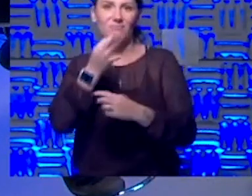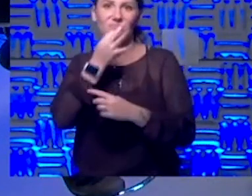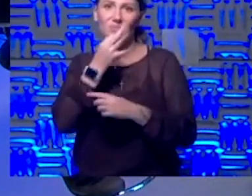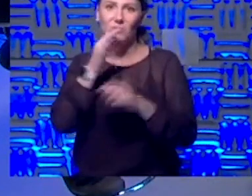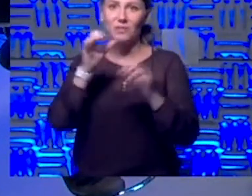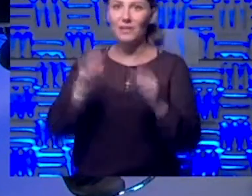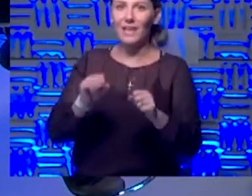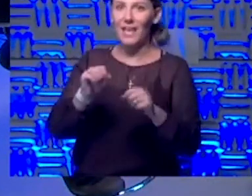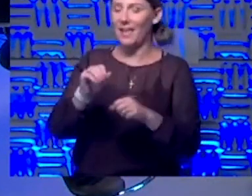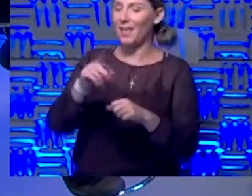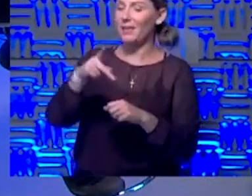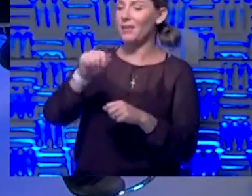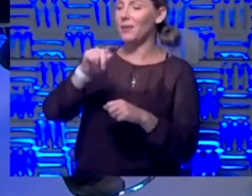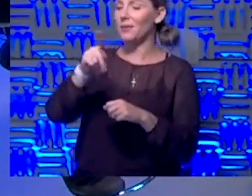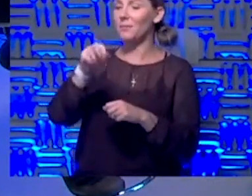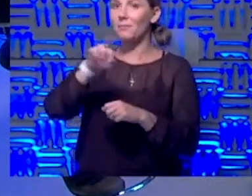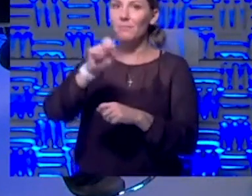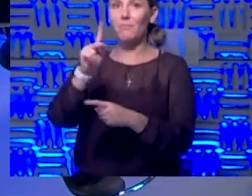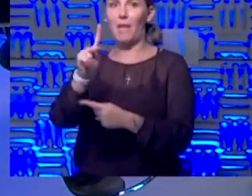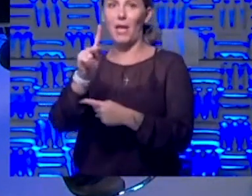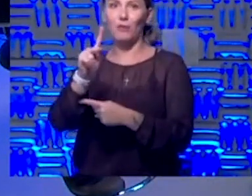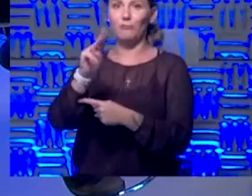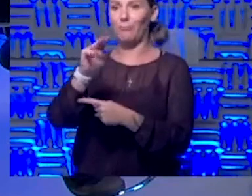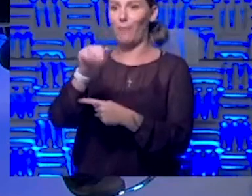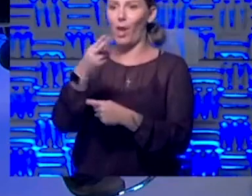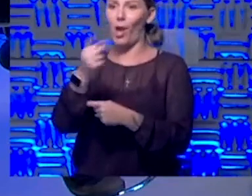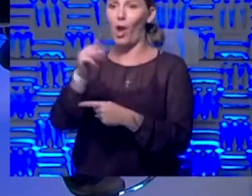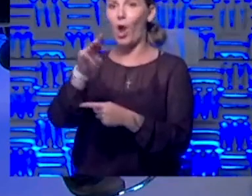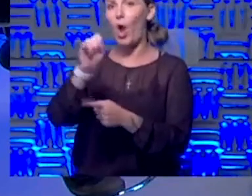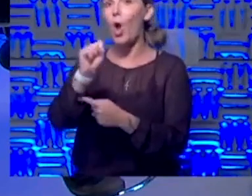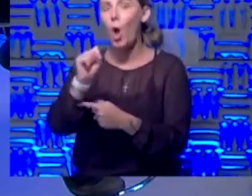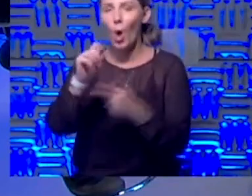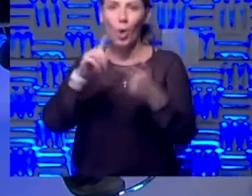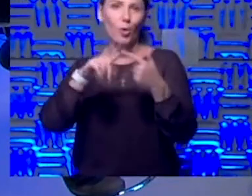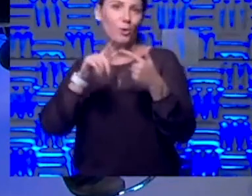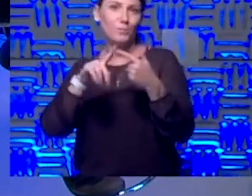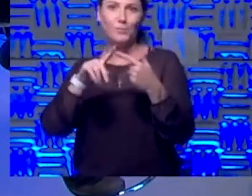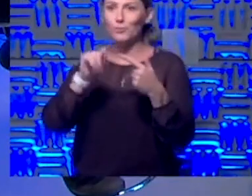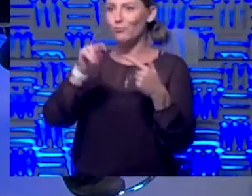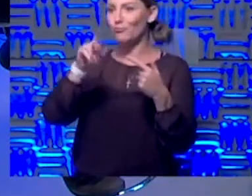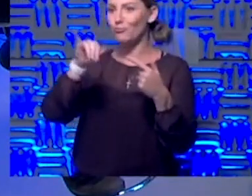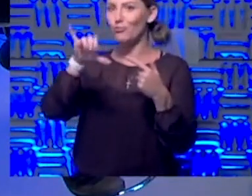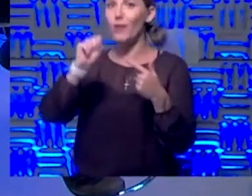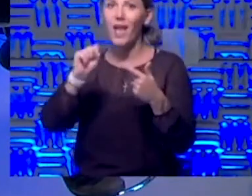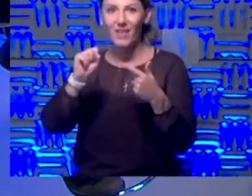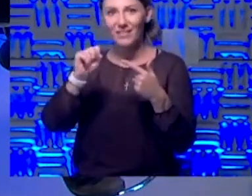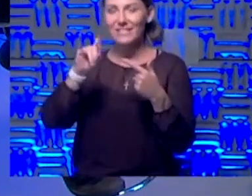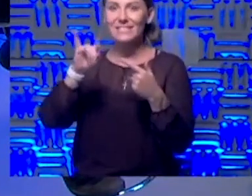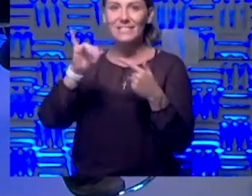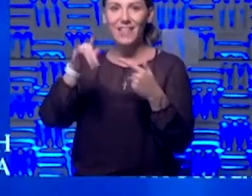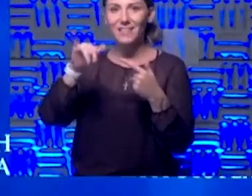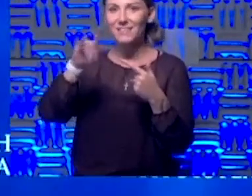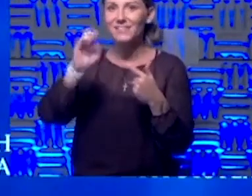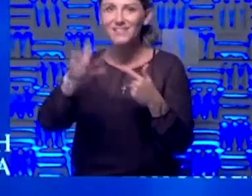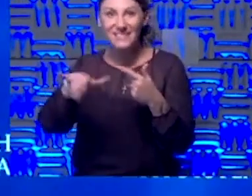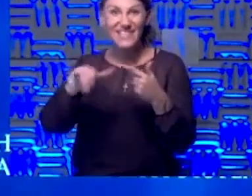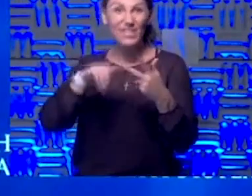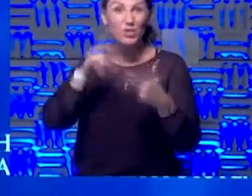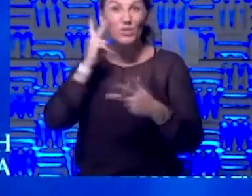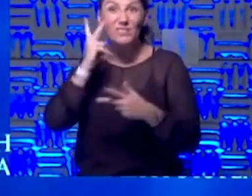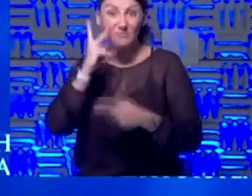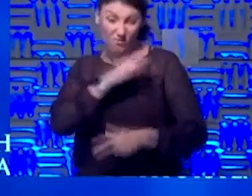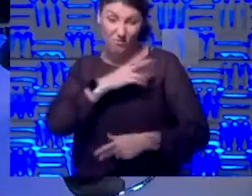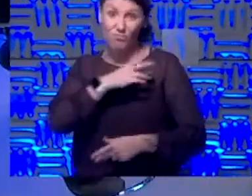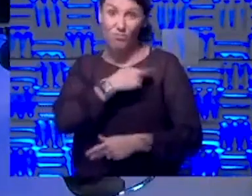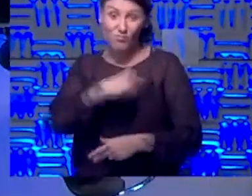can Patrick Mahomes and Travis Kelsey, Tyra Matthew, and now just to say Brady Singer, did you watch him pitch people Friday night? Because that was lights out. How